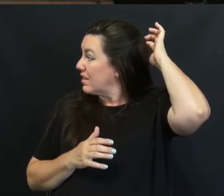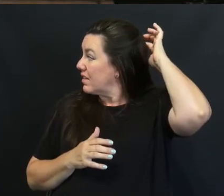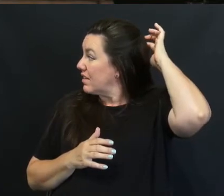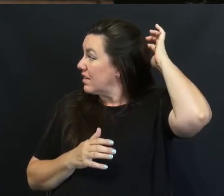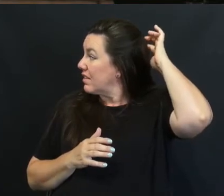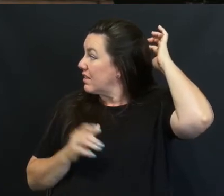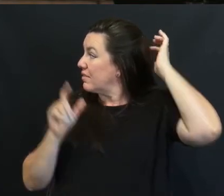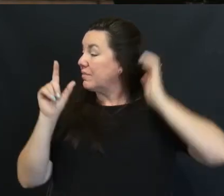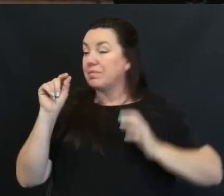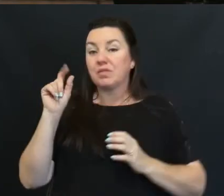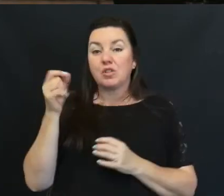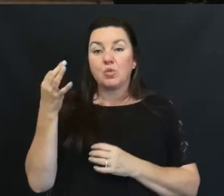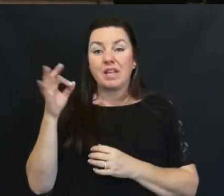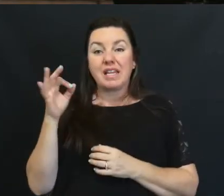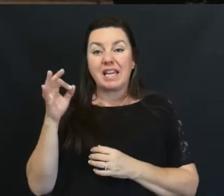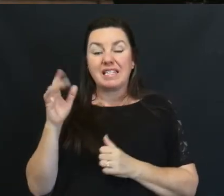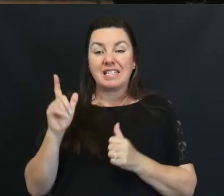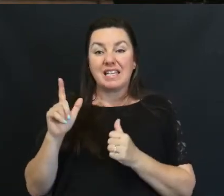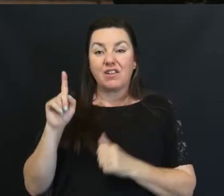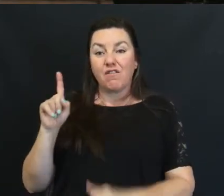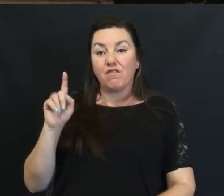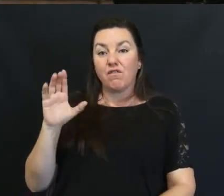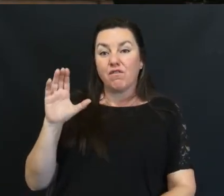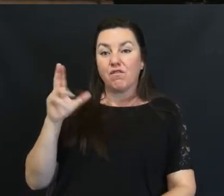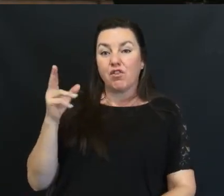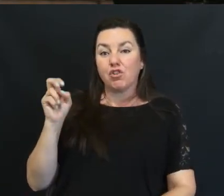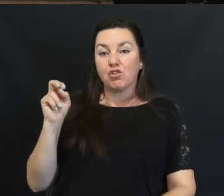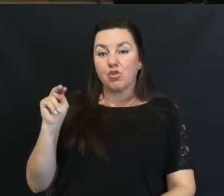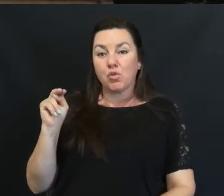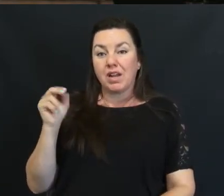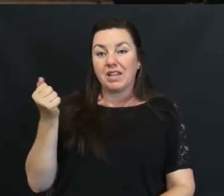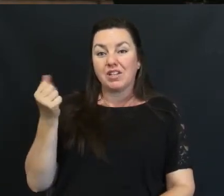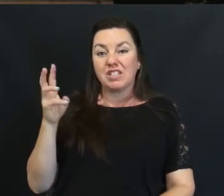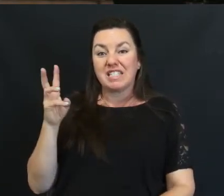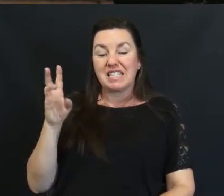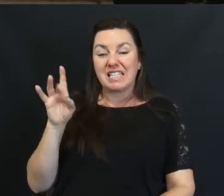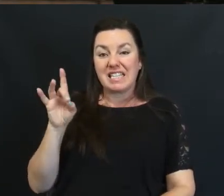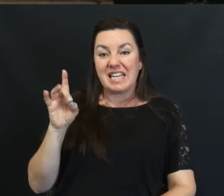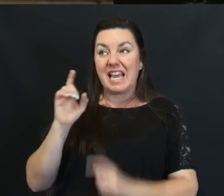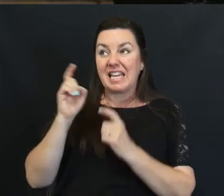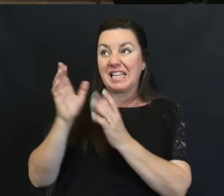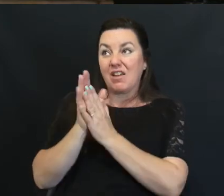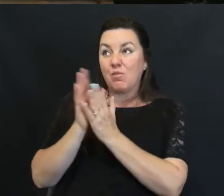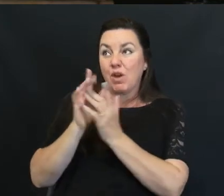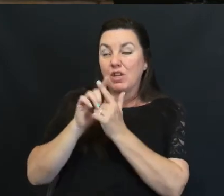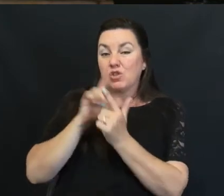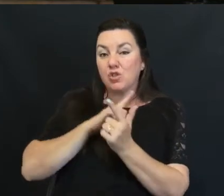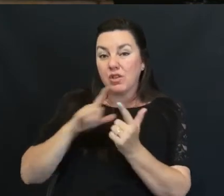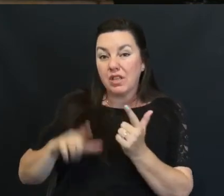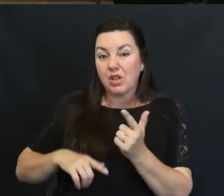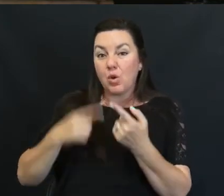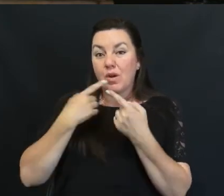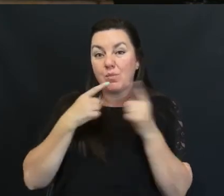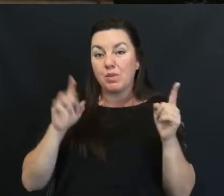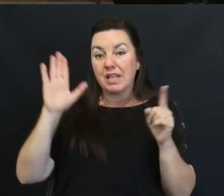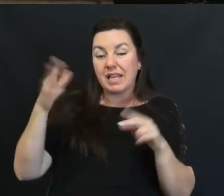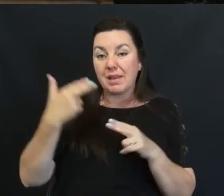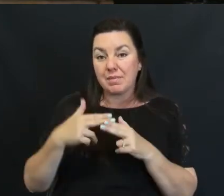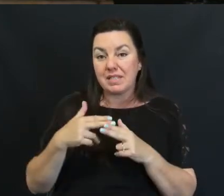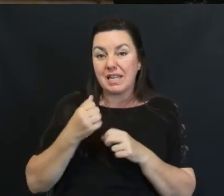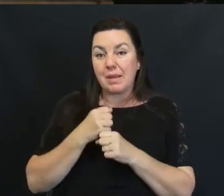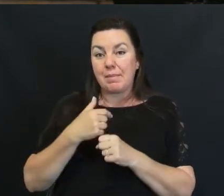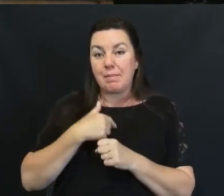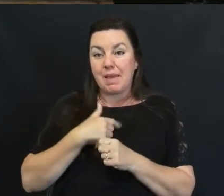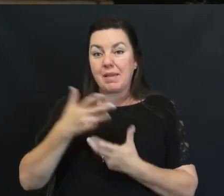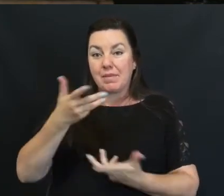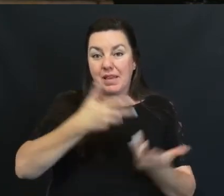2019 First Chronicles 16 8 Give Praise To The Lord Proclaim His Name Make